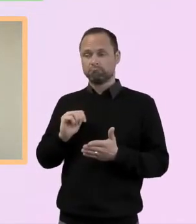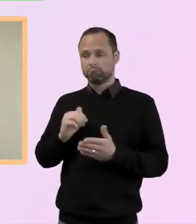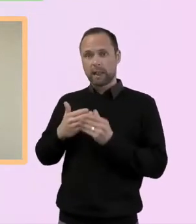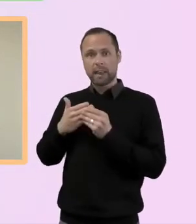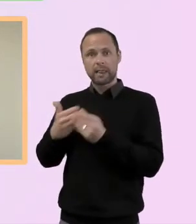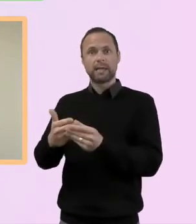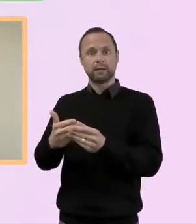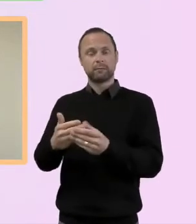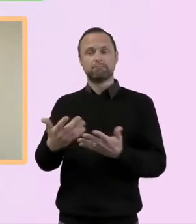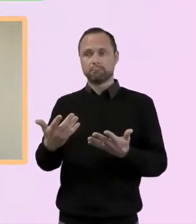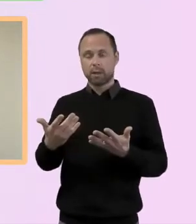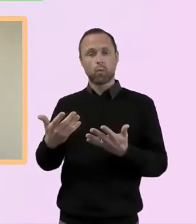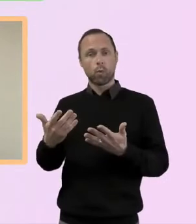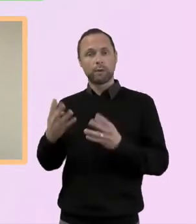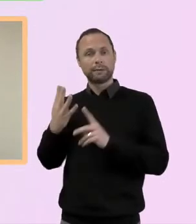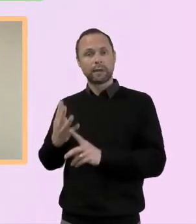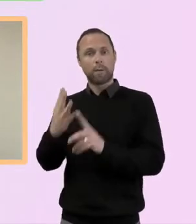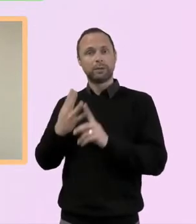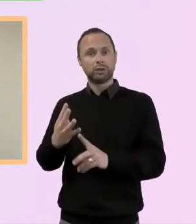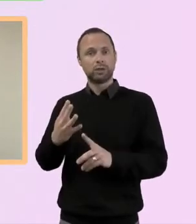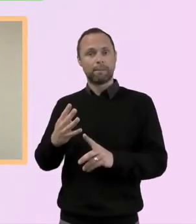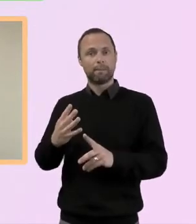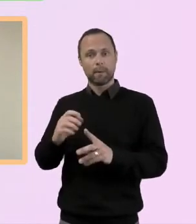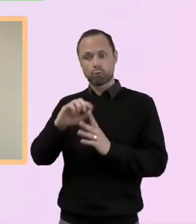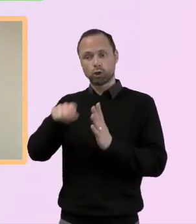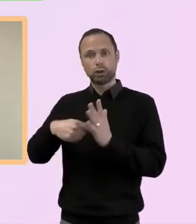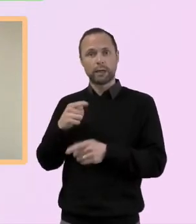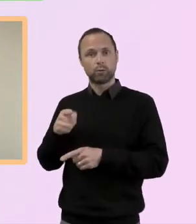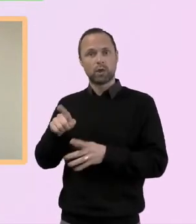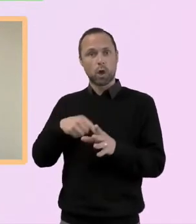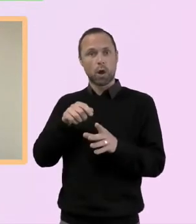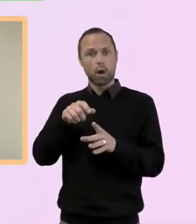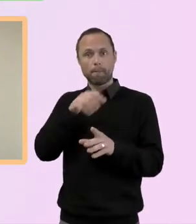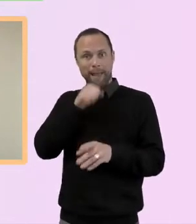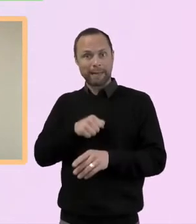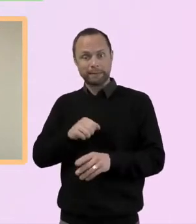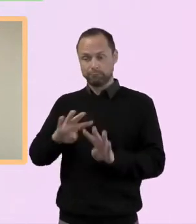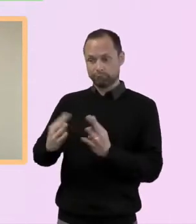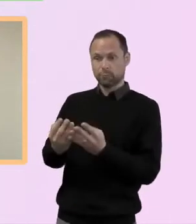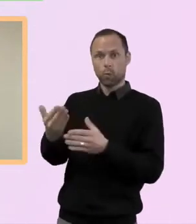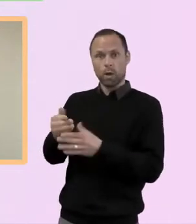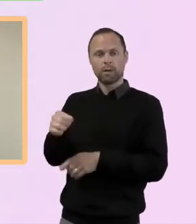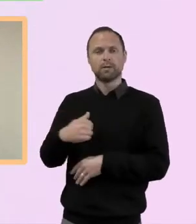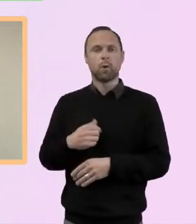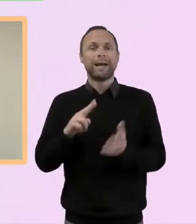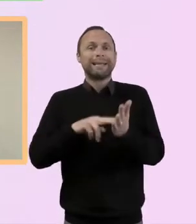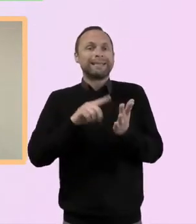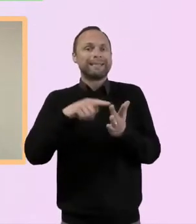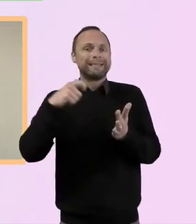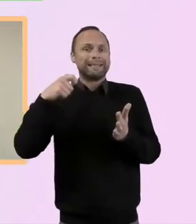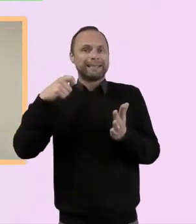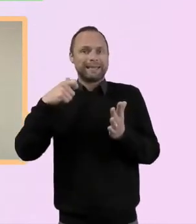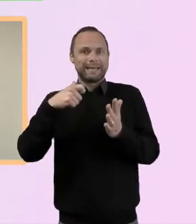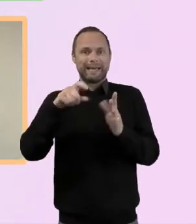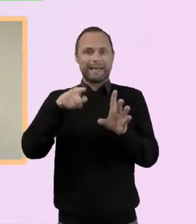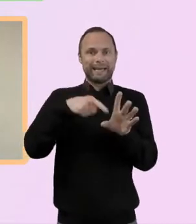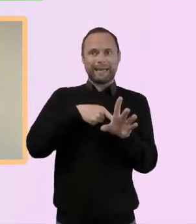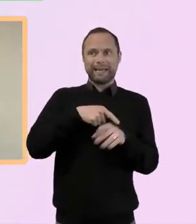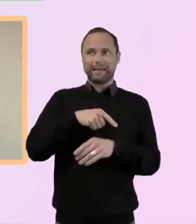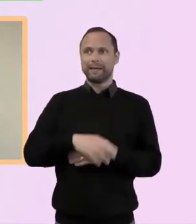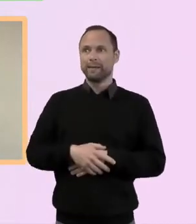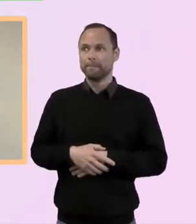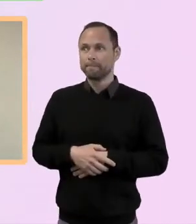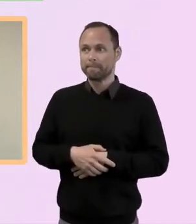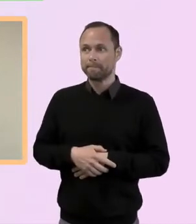young men. And Nikki, who's a different Nikki, don't worry, Nikki Pollard, who's serving up a cuppa in her